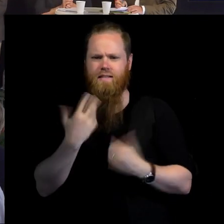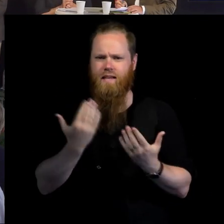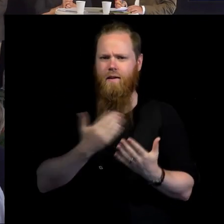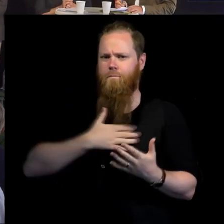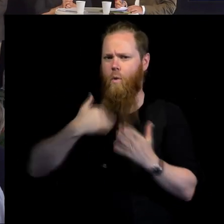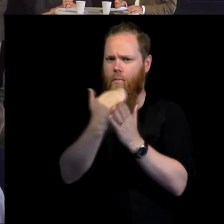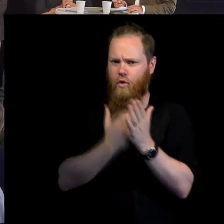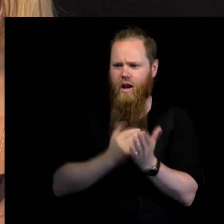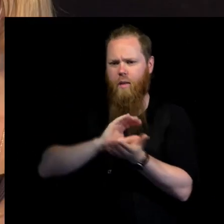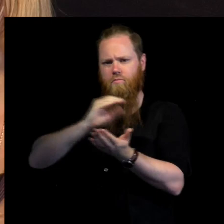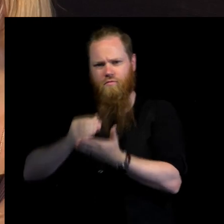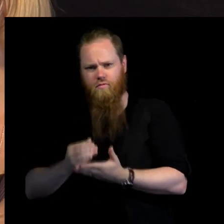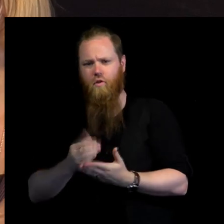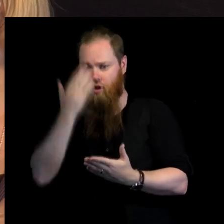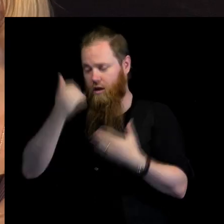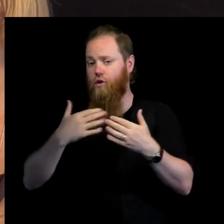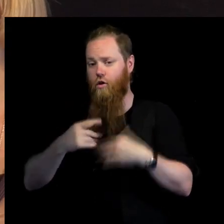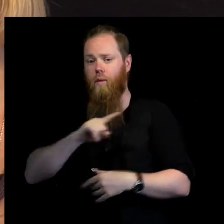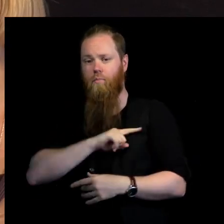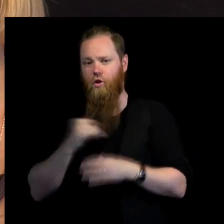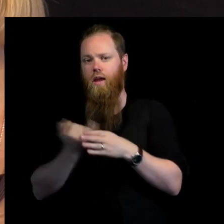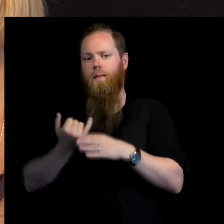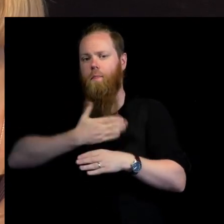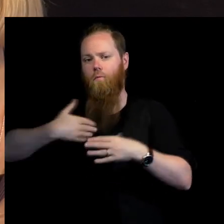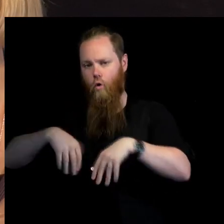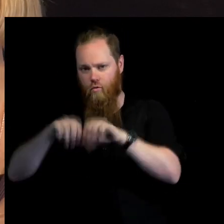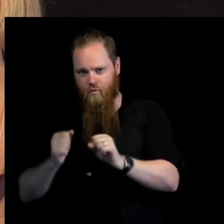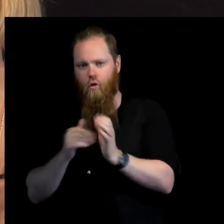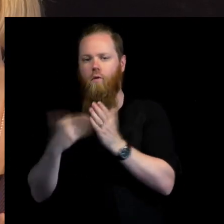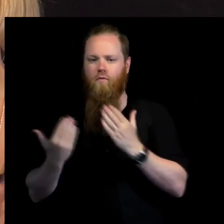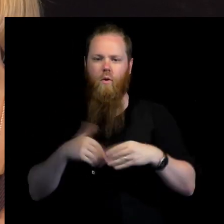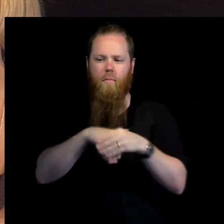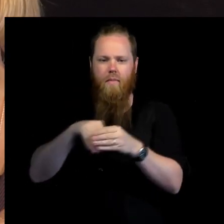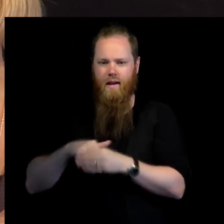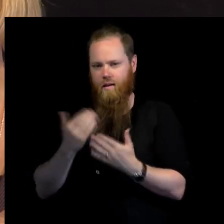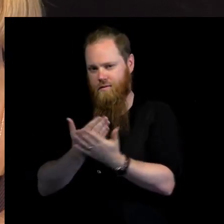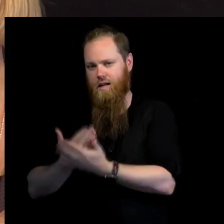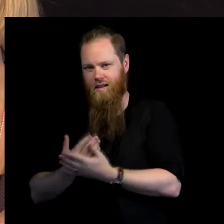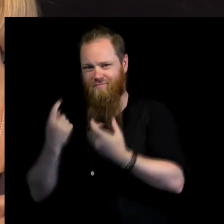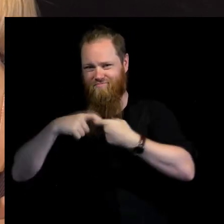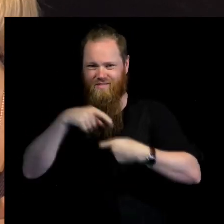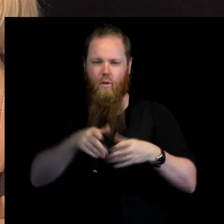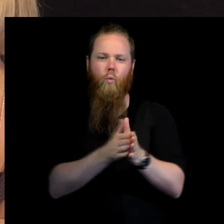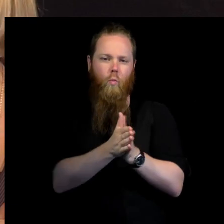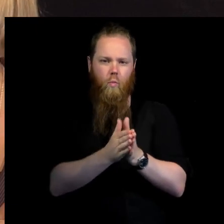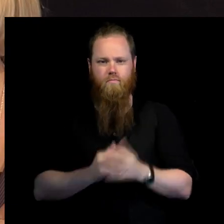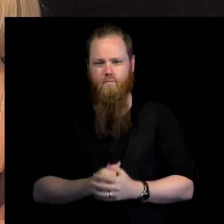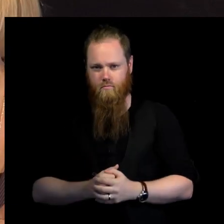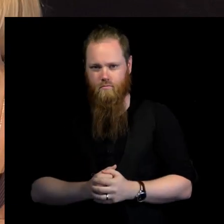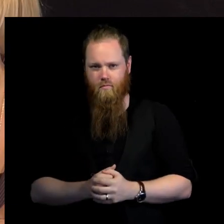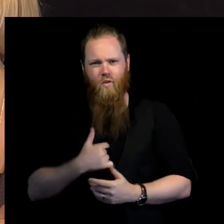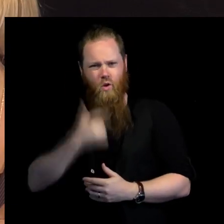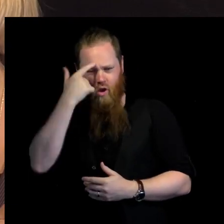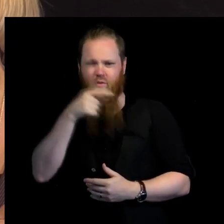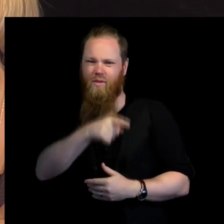here can actually do quite a lot within the mandates given also by the member states in relation to these challenges. And I think that's the best